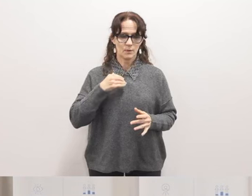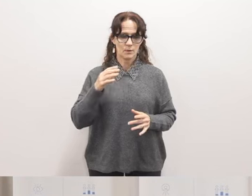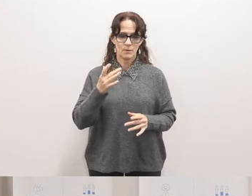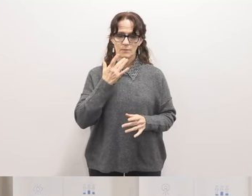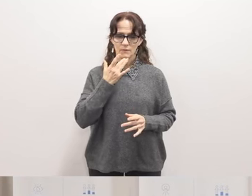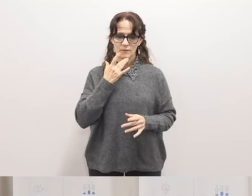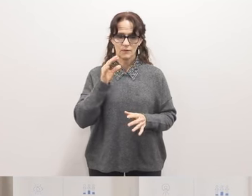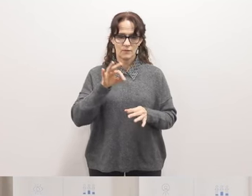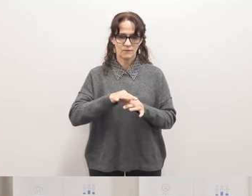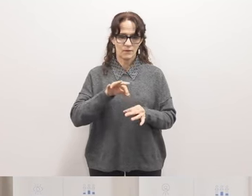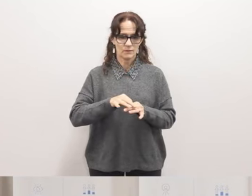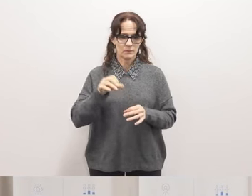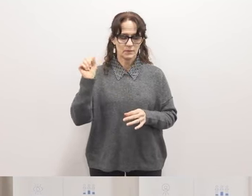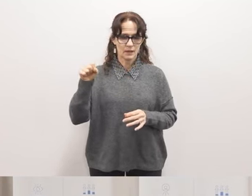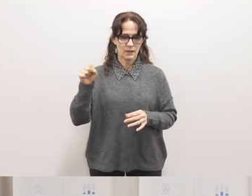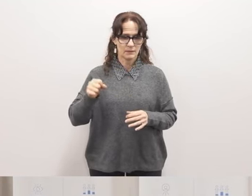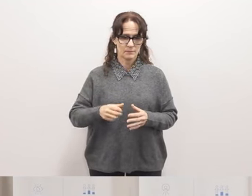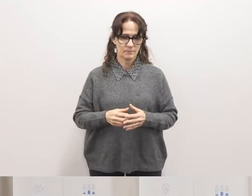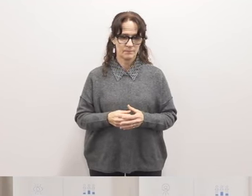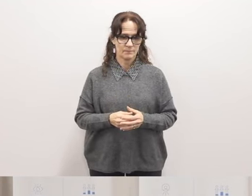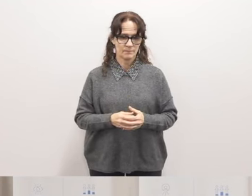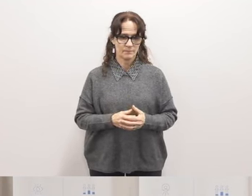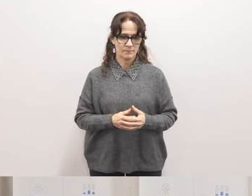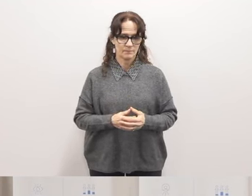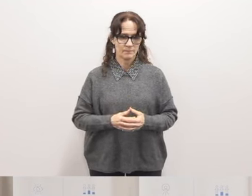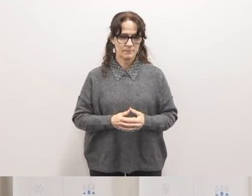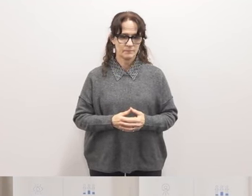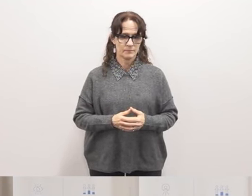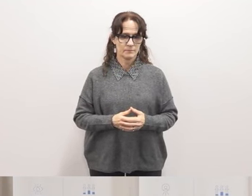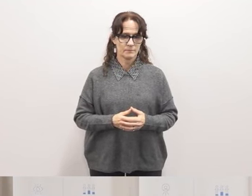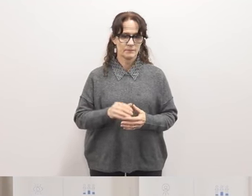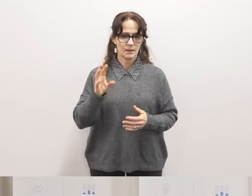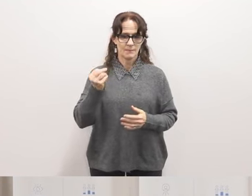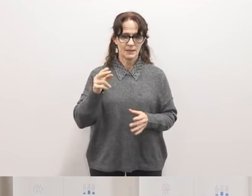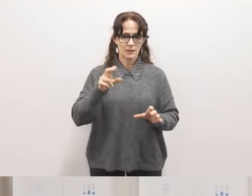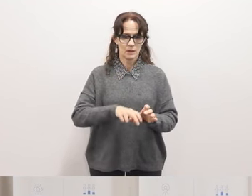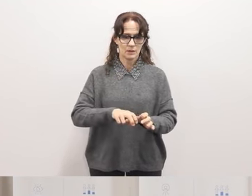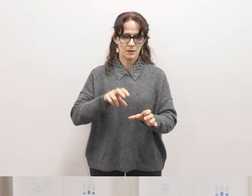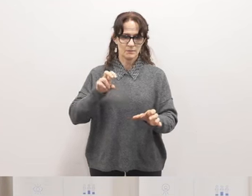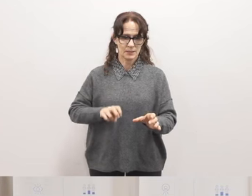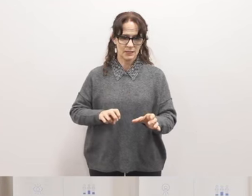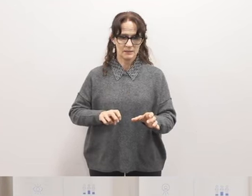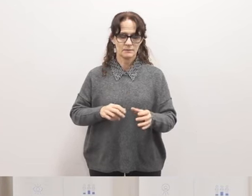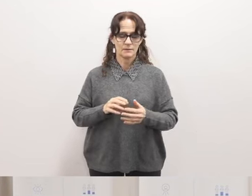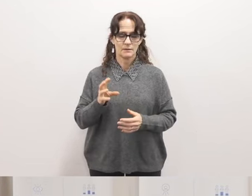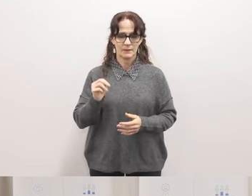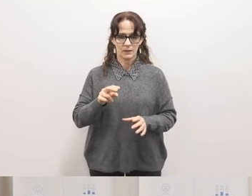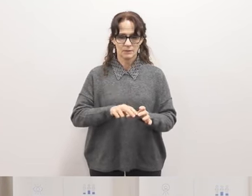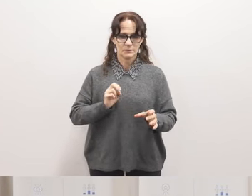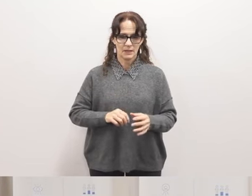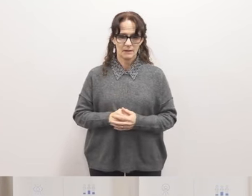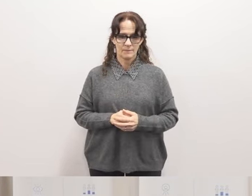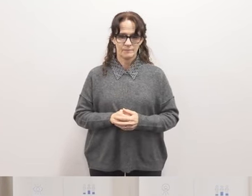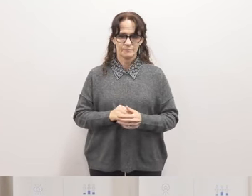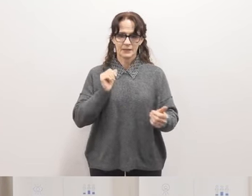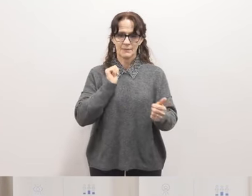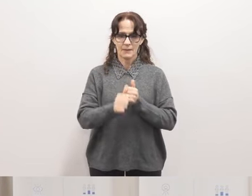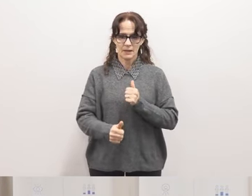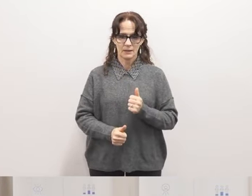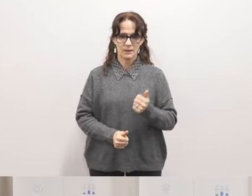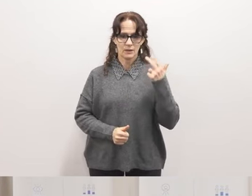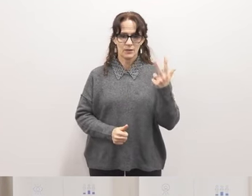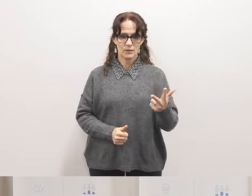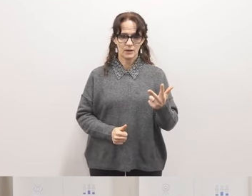vote aye well miller's abstaining right uh abstain thank you so that passes